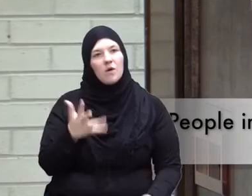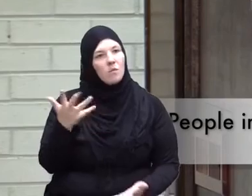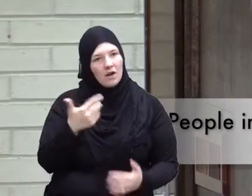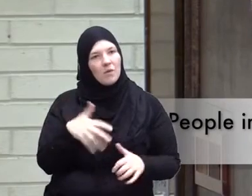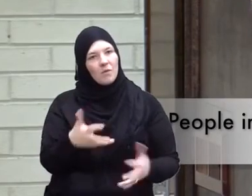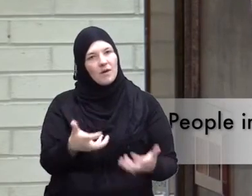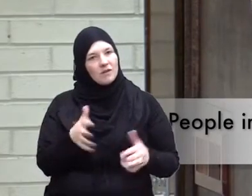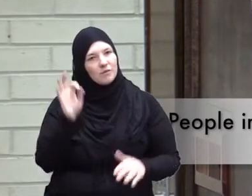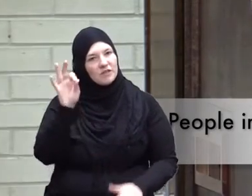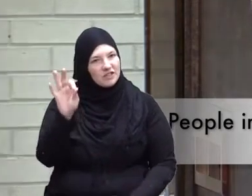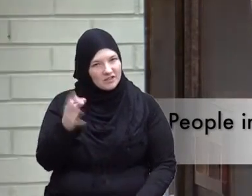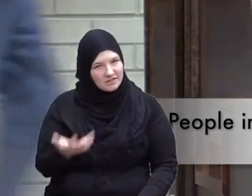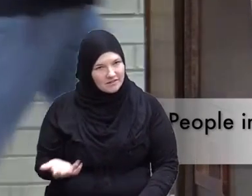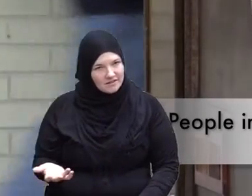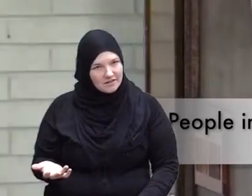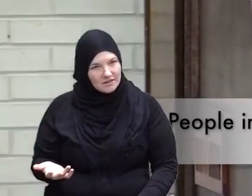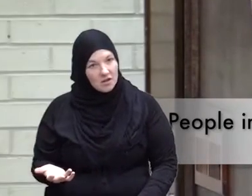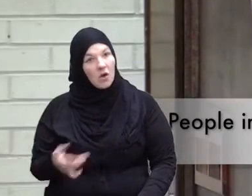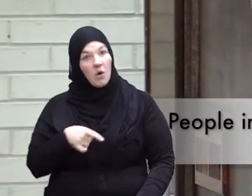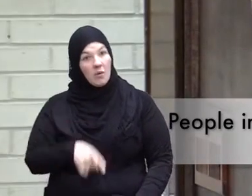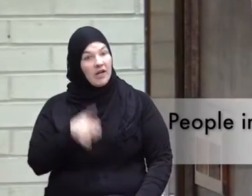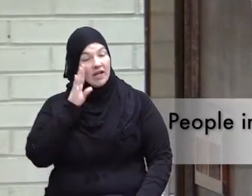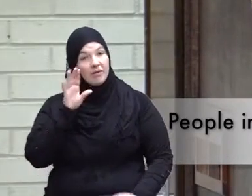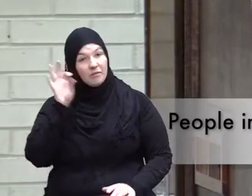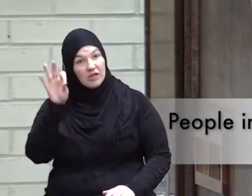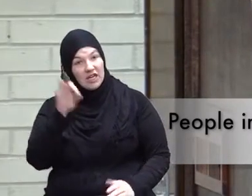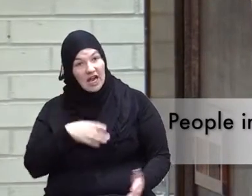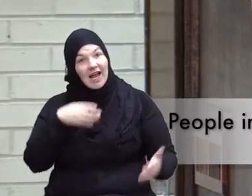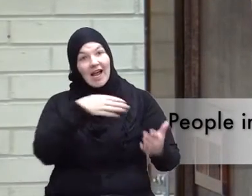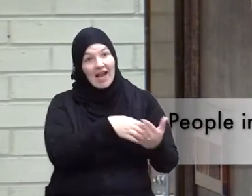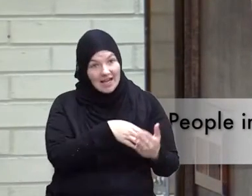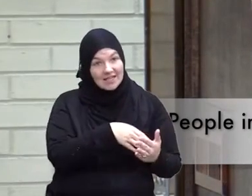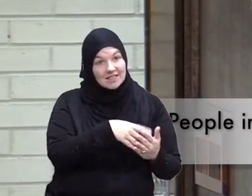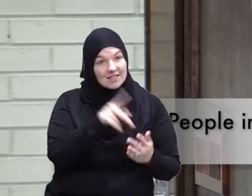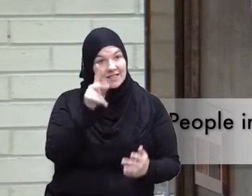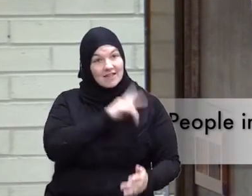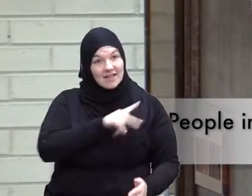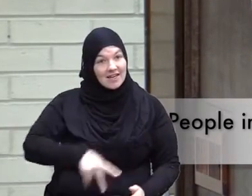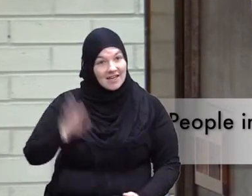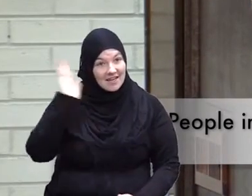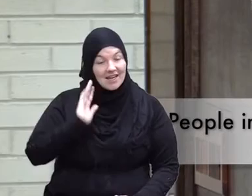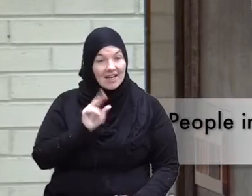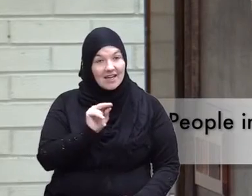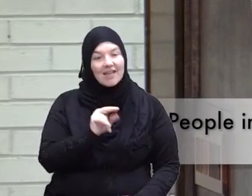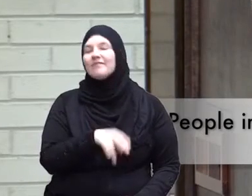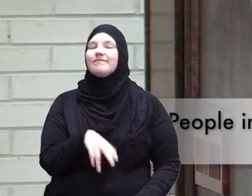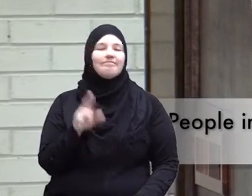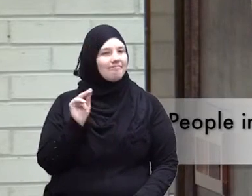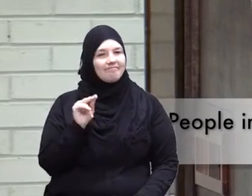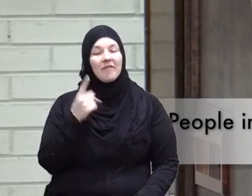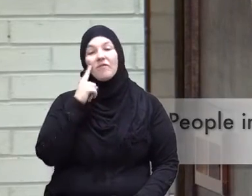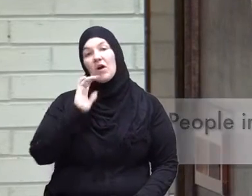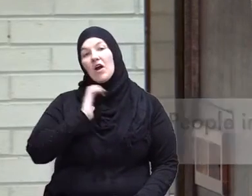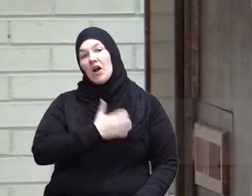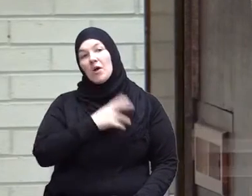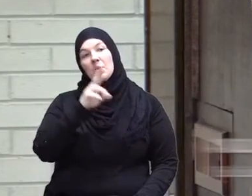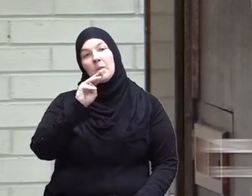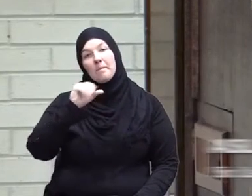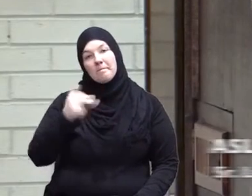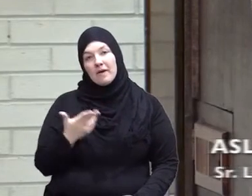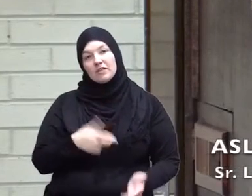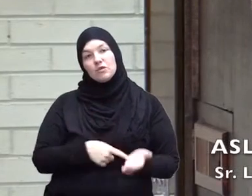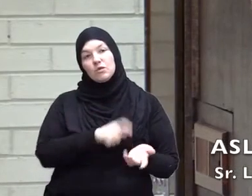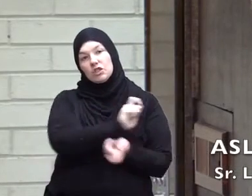to preach? would he preach against Pharaoh himself? no so for our ummah to change